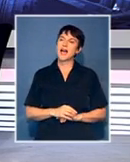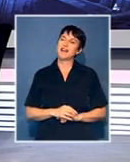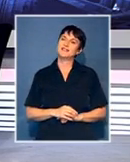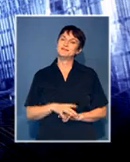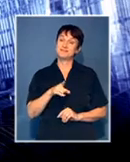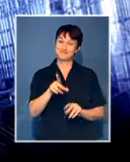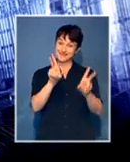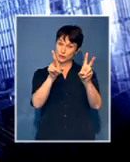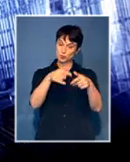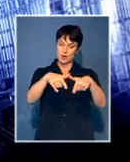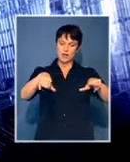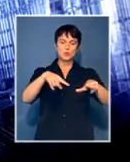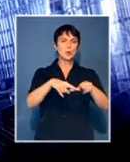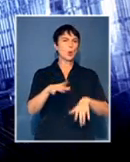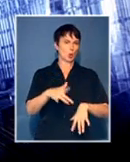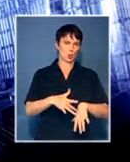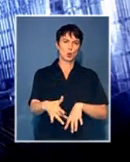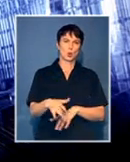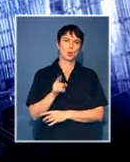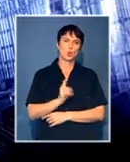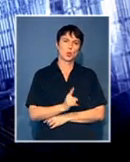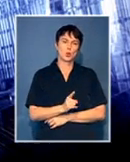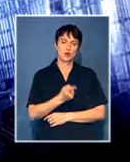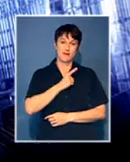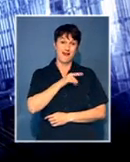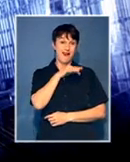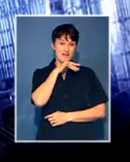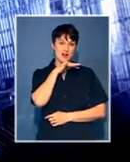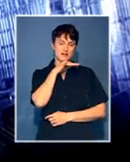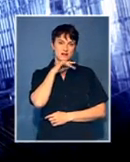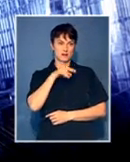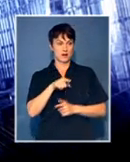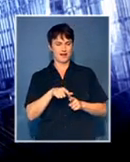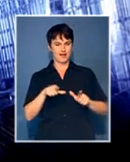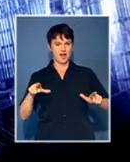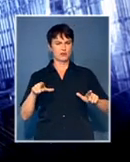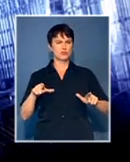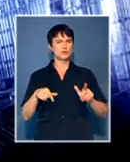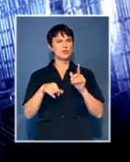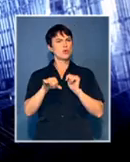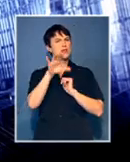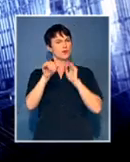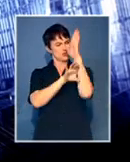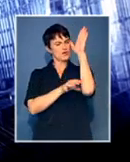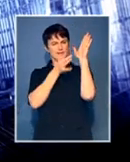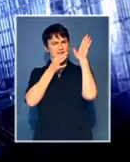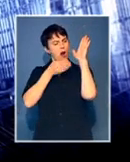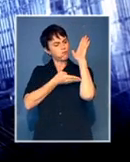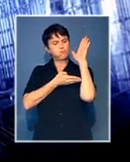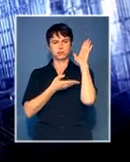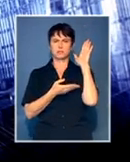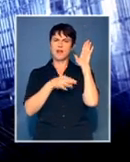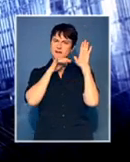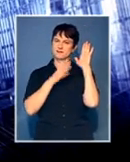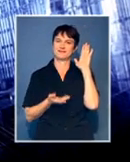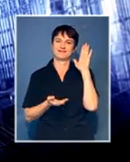issues are very sensitive issues because Afrikaans is a language that has its place in the Constitution, and I think as